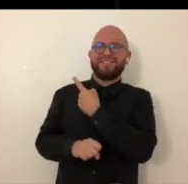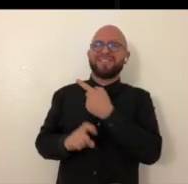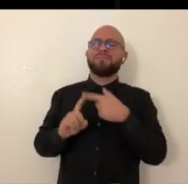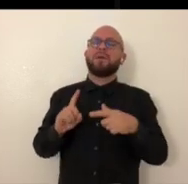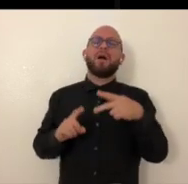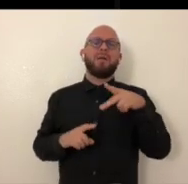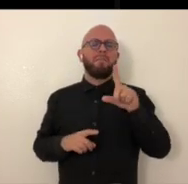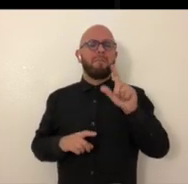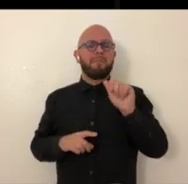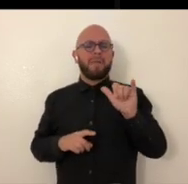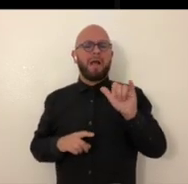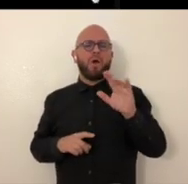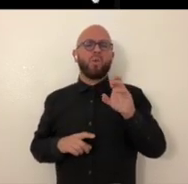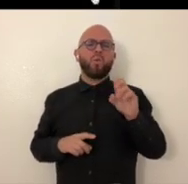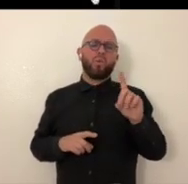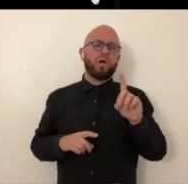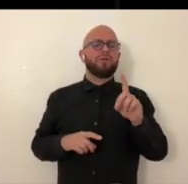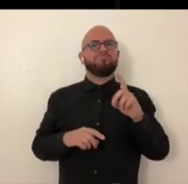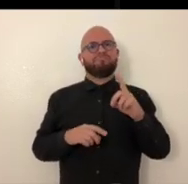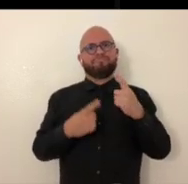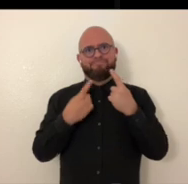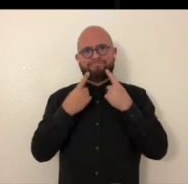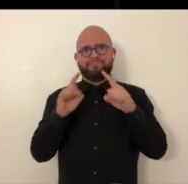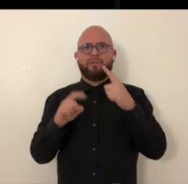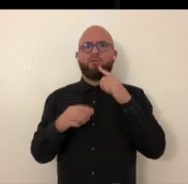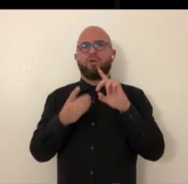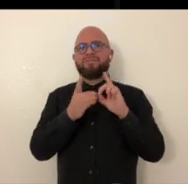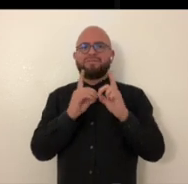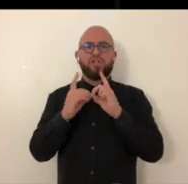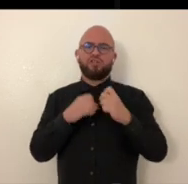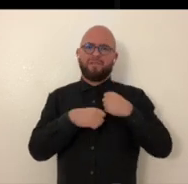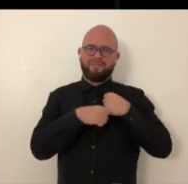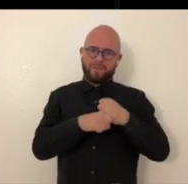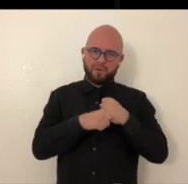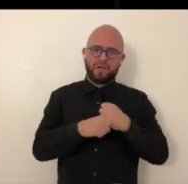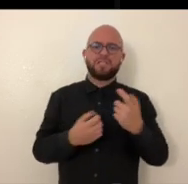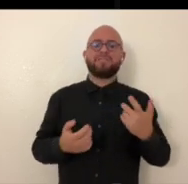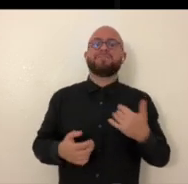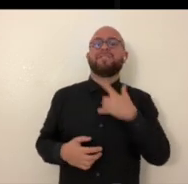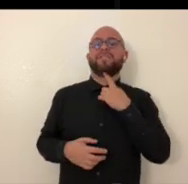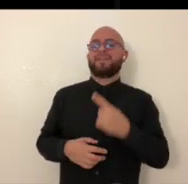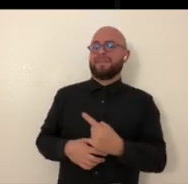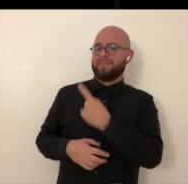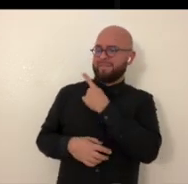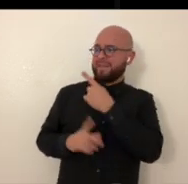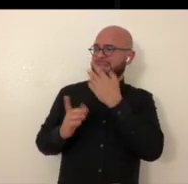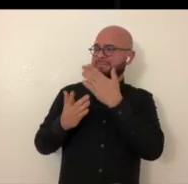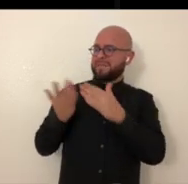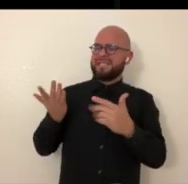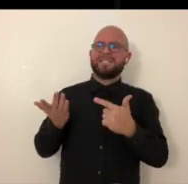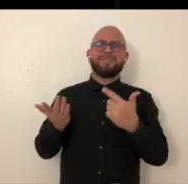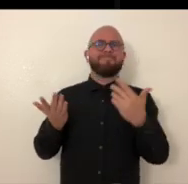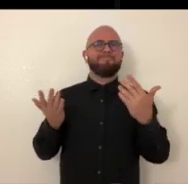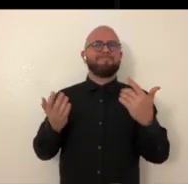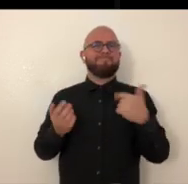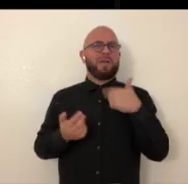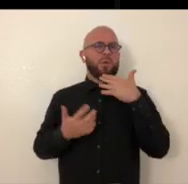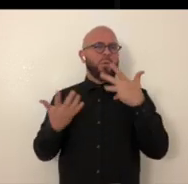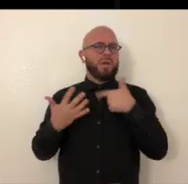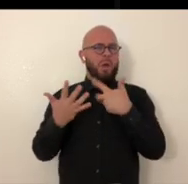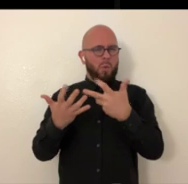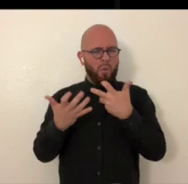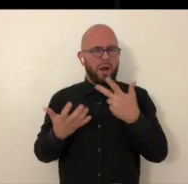Although that wasn't used in this piece specifically and plywood works really well for digital fabrication. For this,